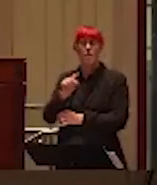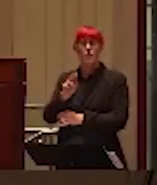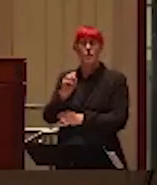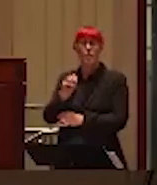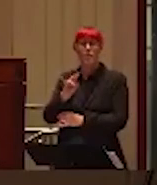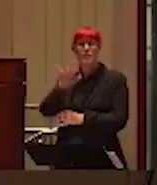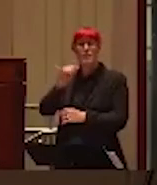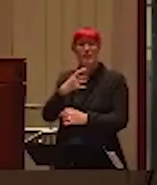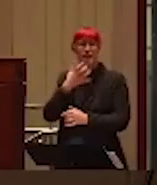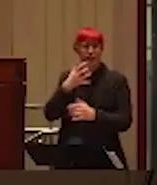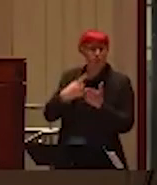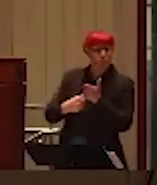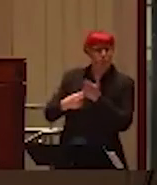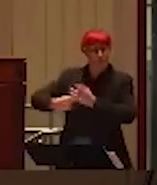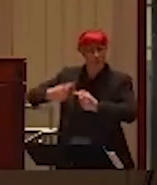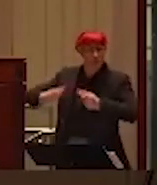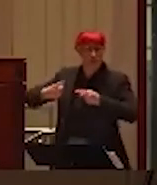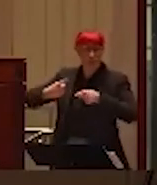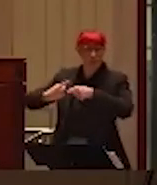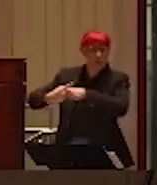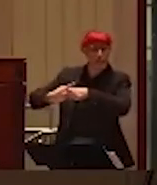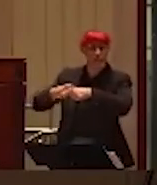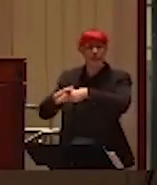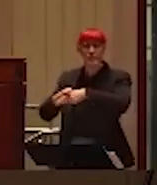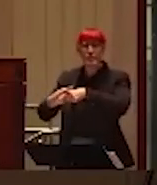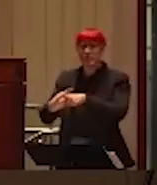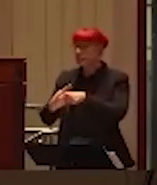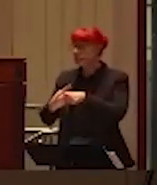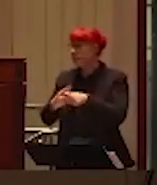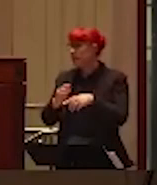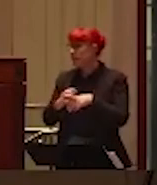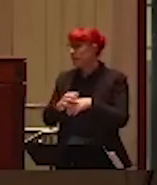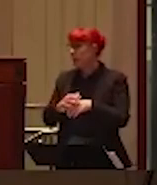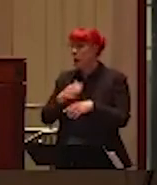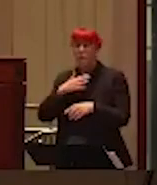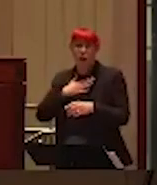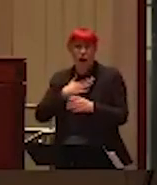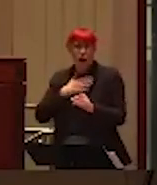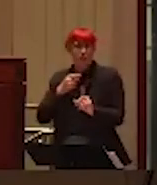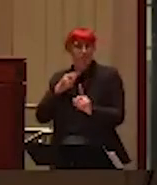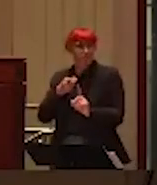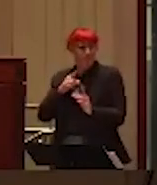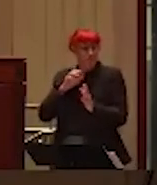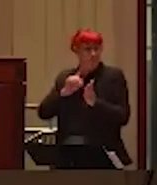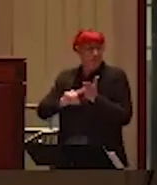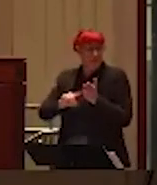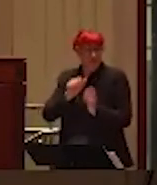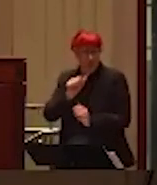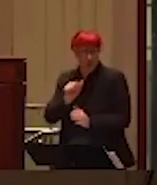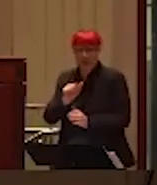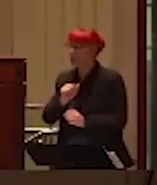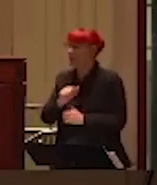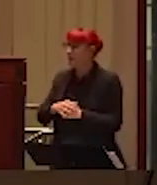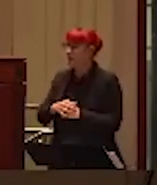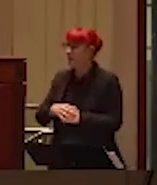So controversy. I was myself, it's not my topic of research, but this is something that I feel I have very